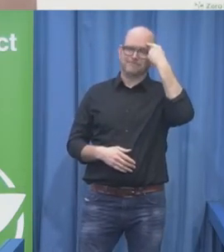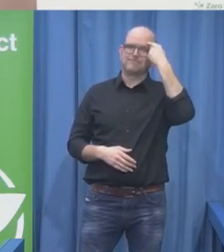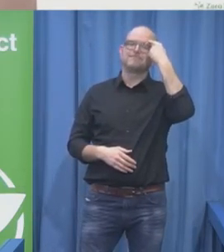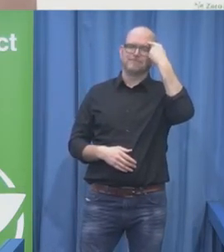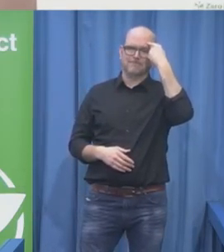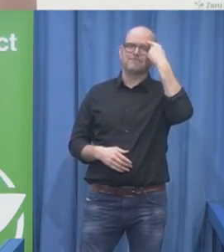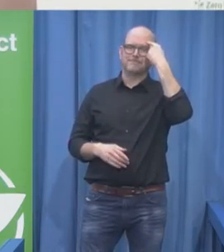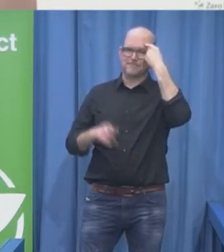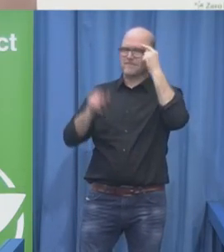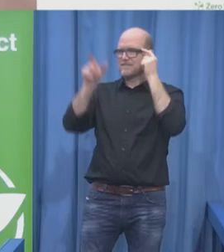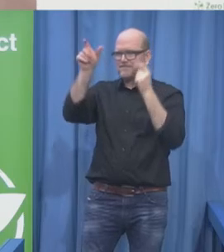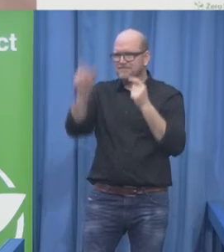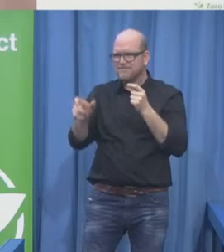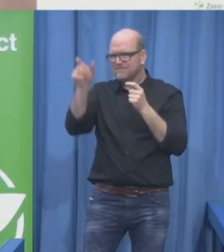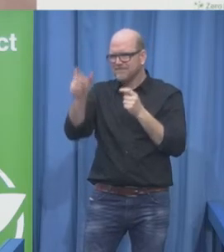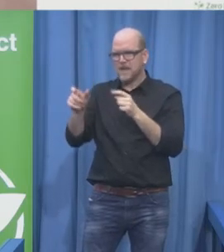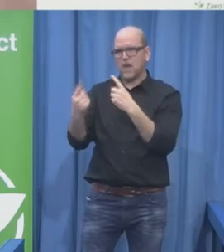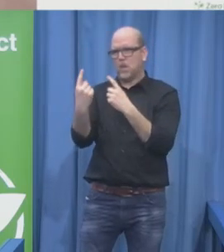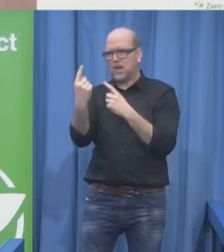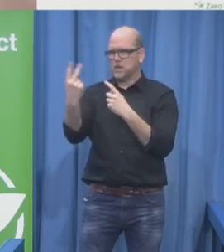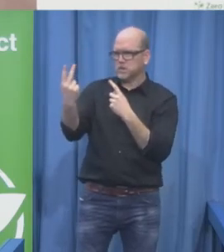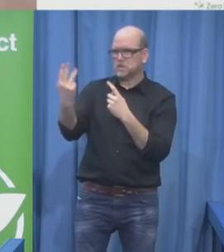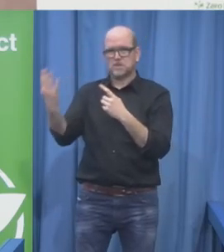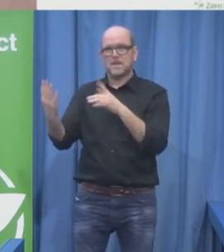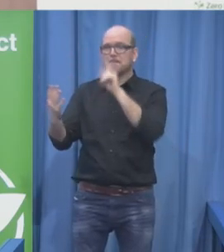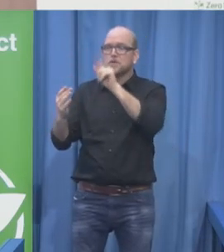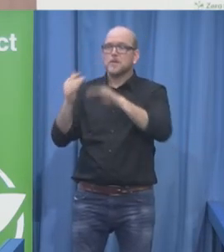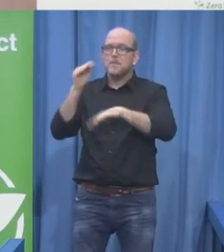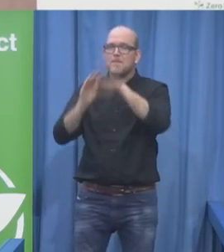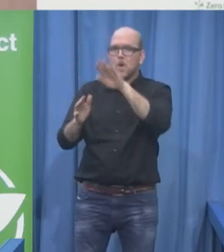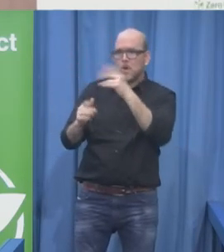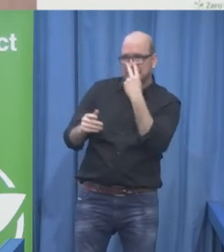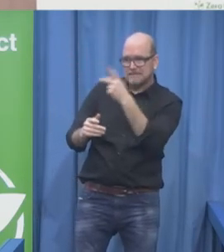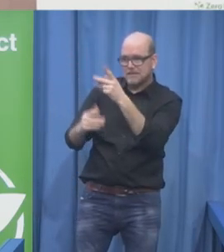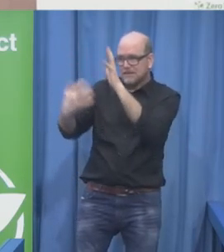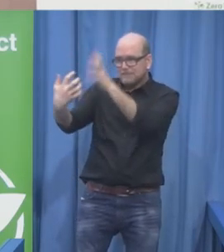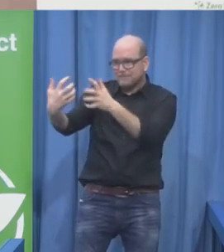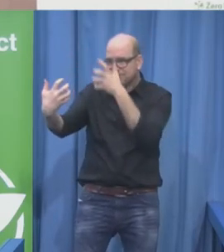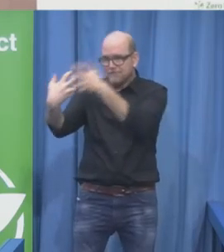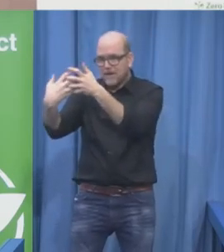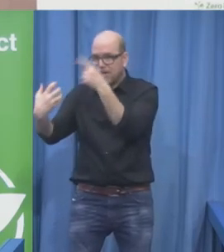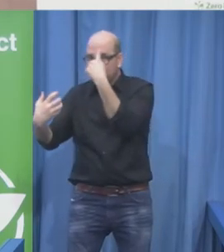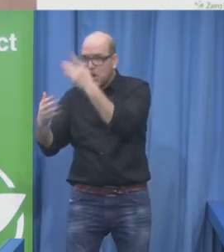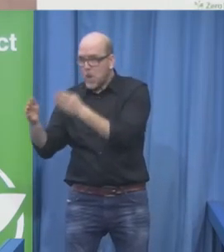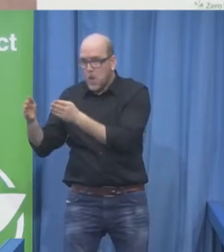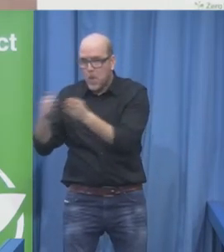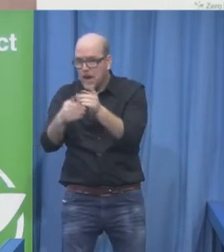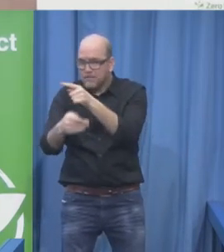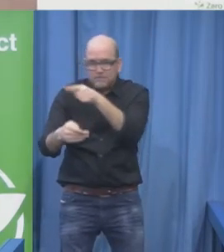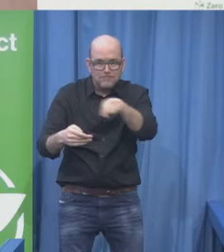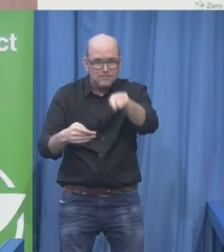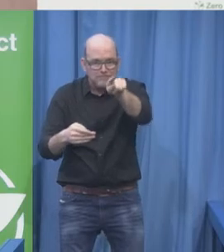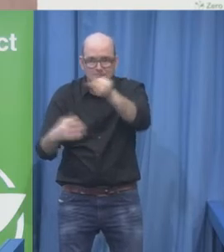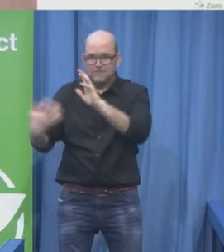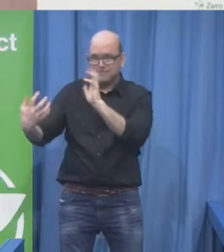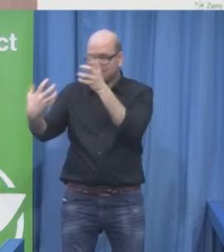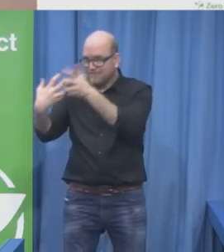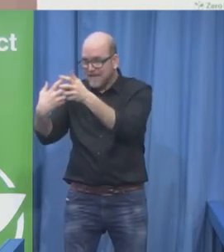the tools, the ways, the means, the environment. In the year 2019, the